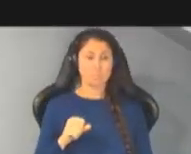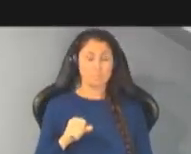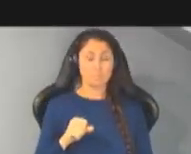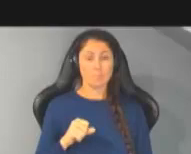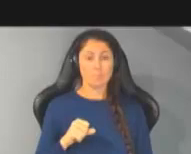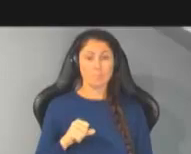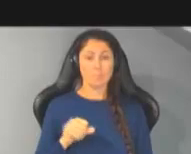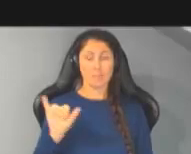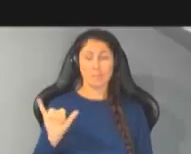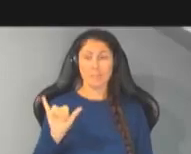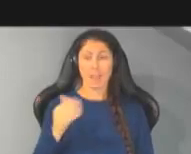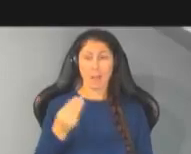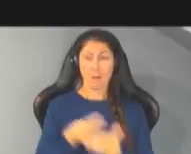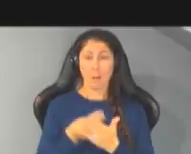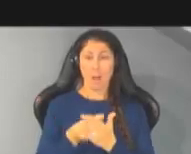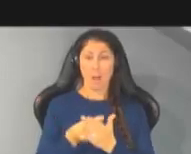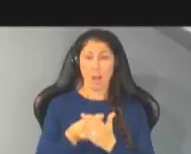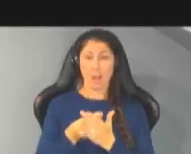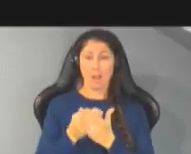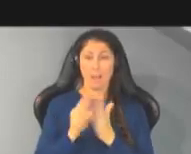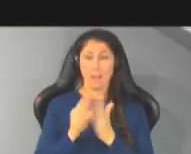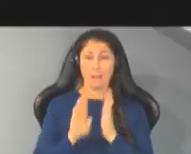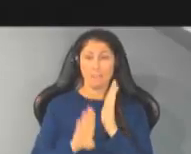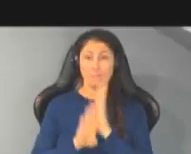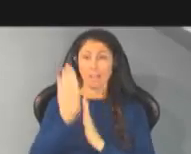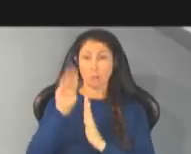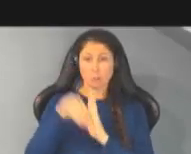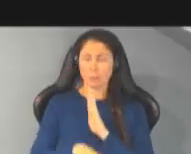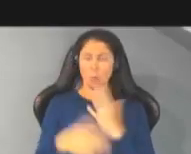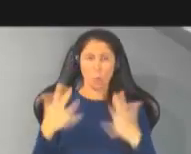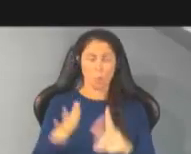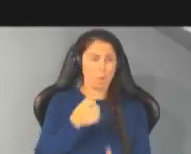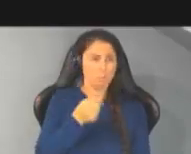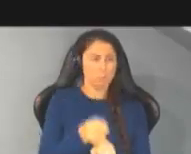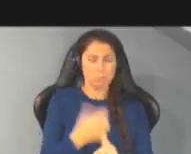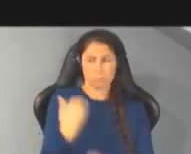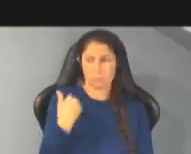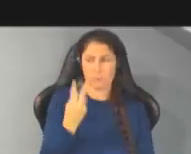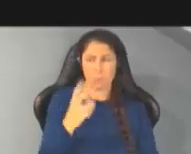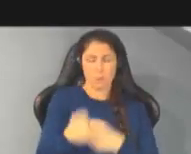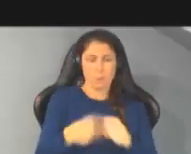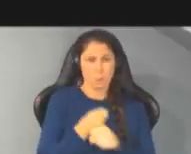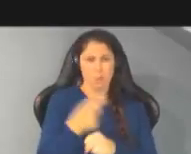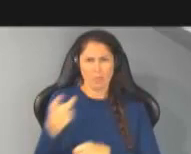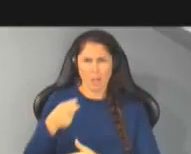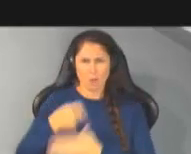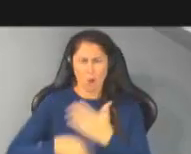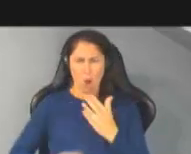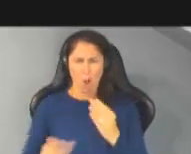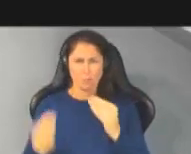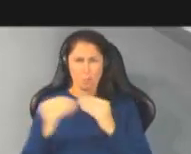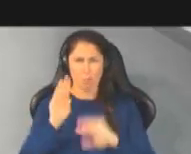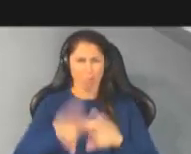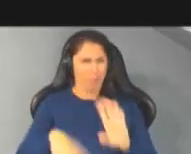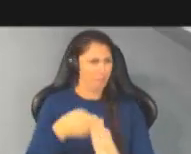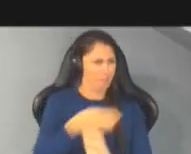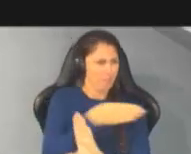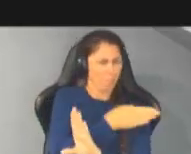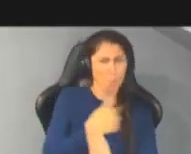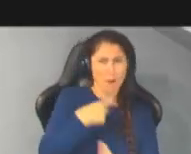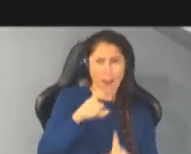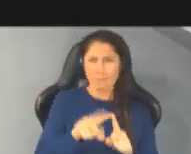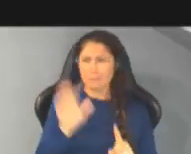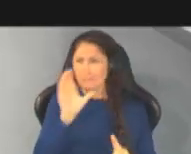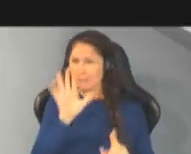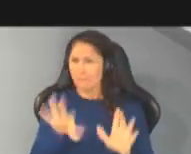inflation has hit us hard over the last couple of years and things cost more than they used to so we need to find a way to pay